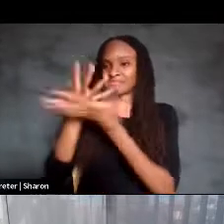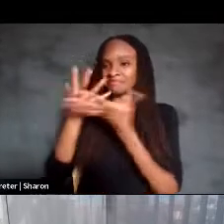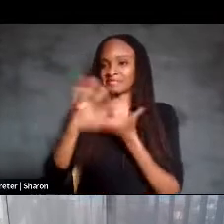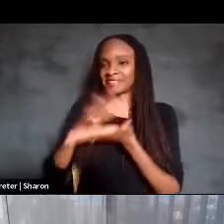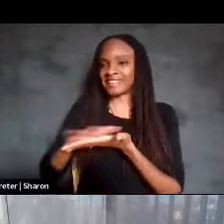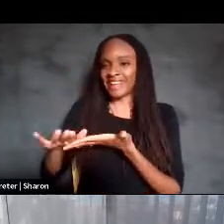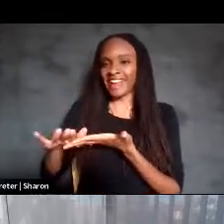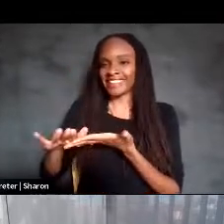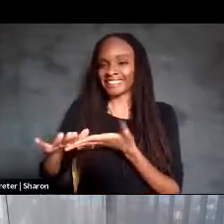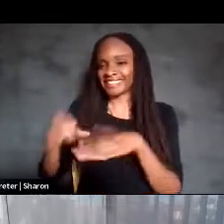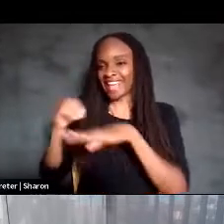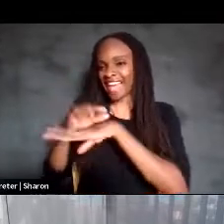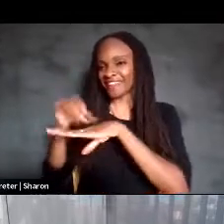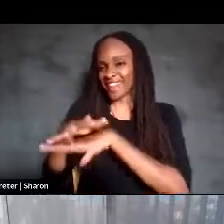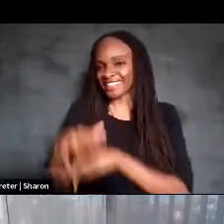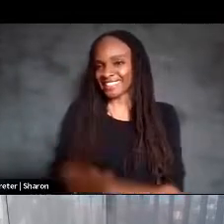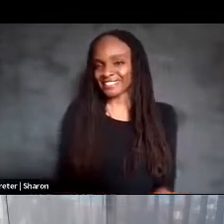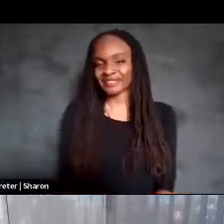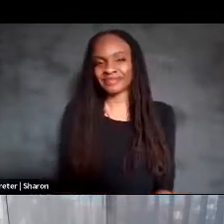nice bit of advice.